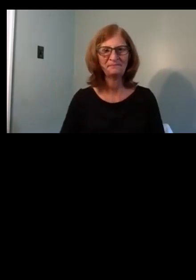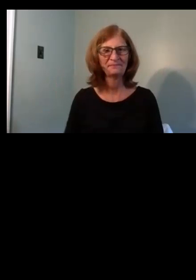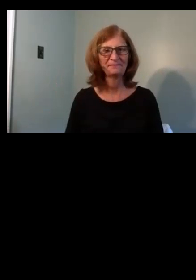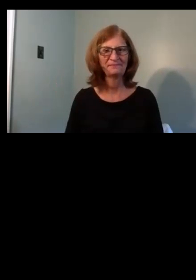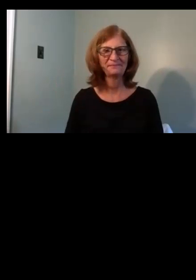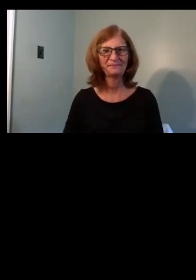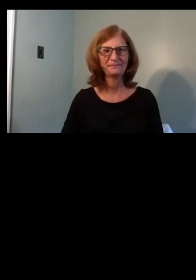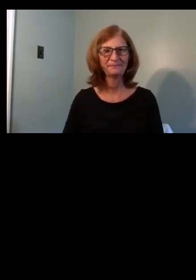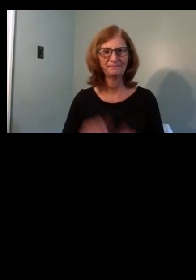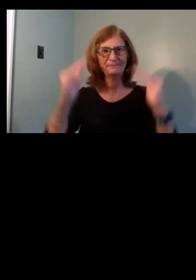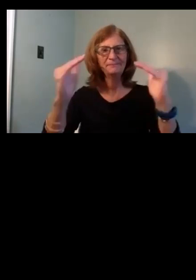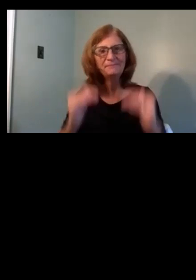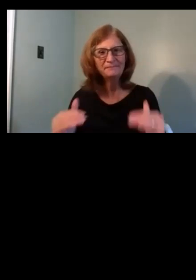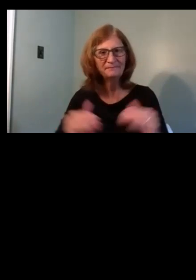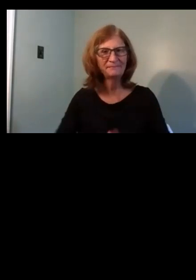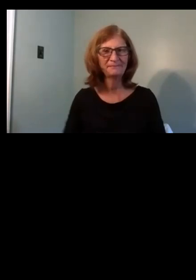Next slide.